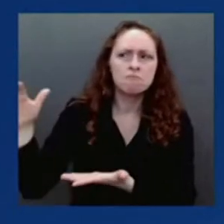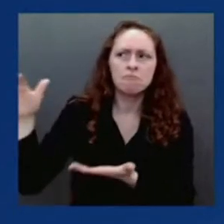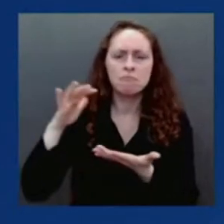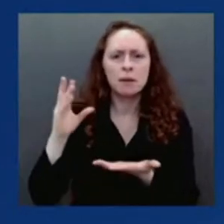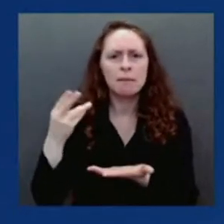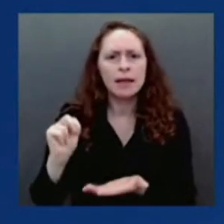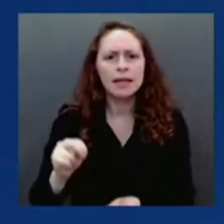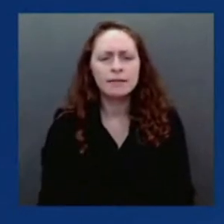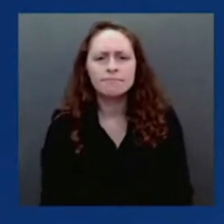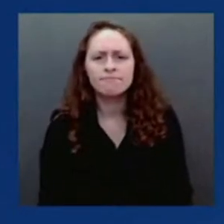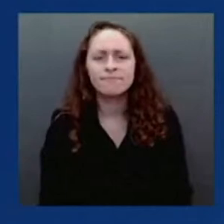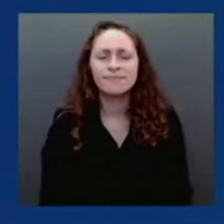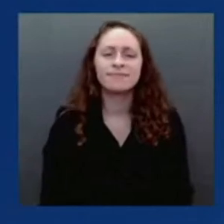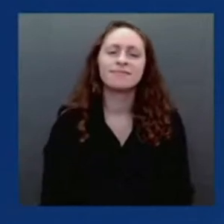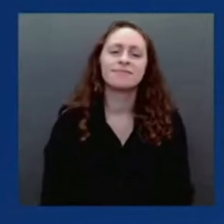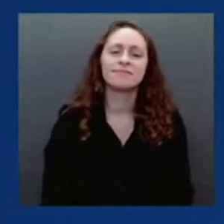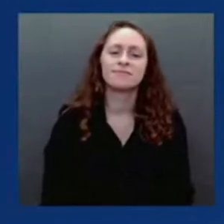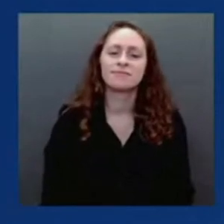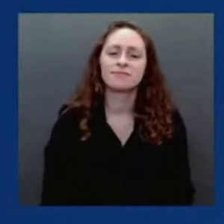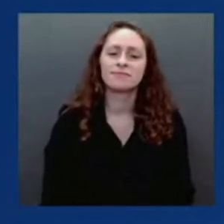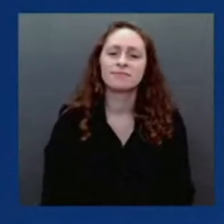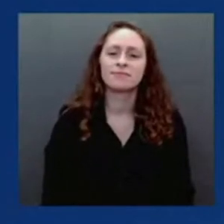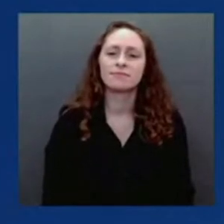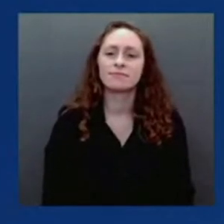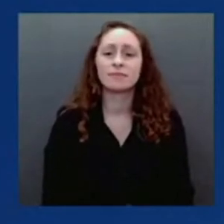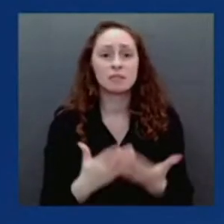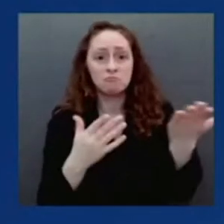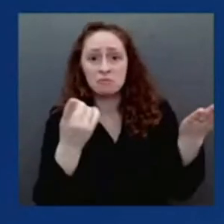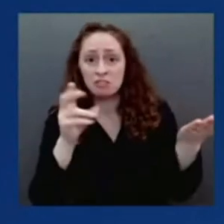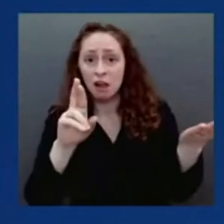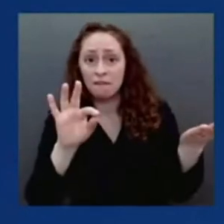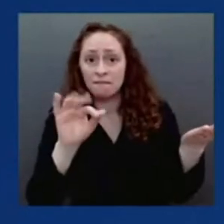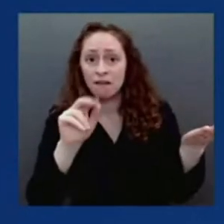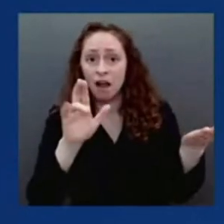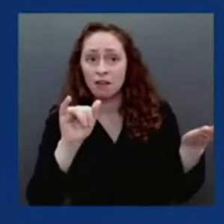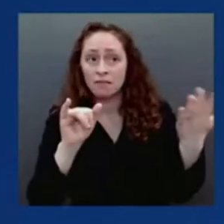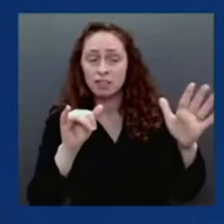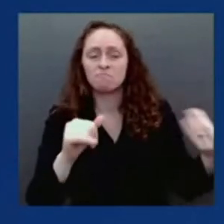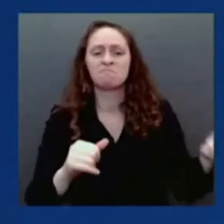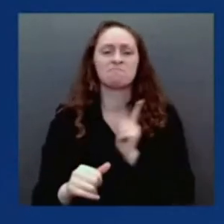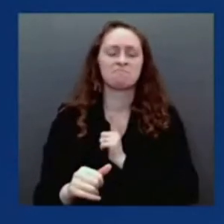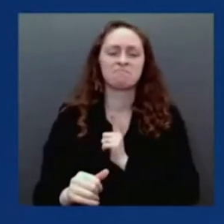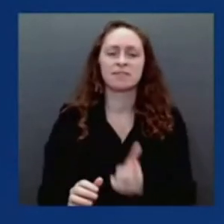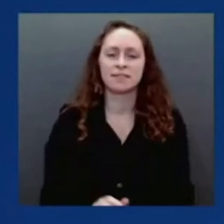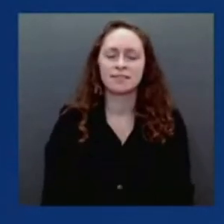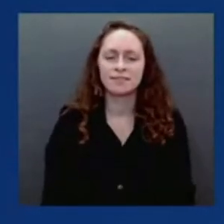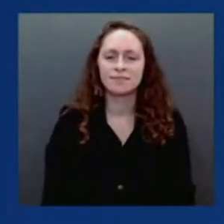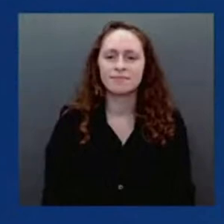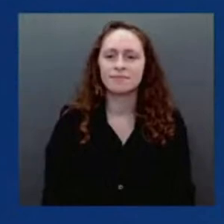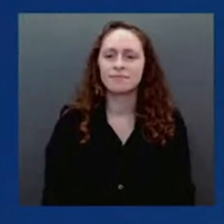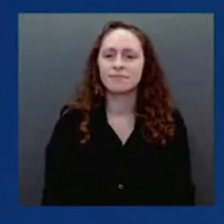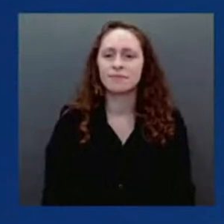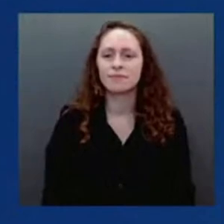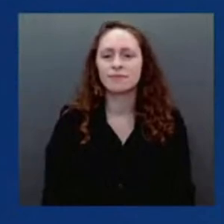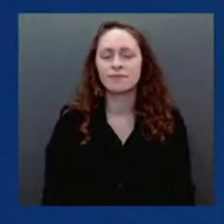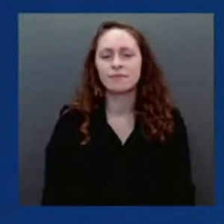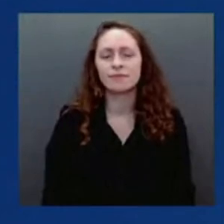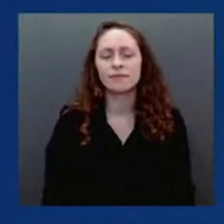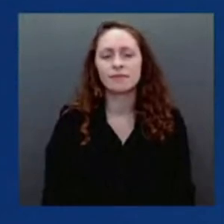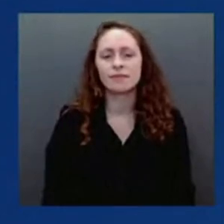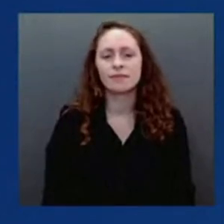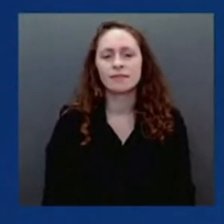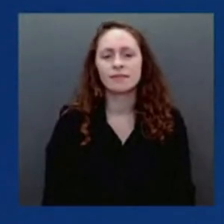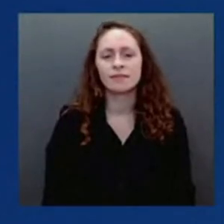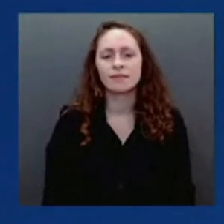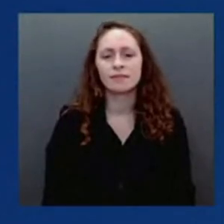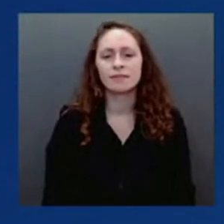I will talk about the delivery of the Pfizer pills. Dr. Fauci? Yeah, thank you very much for that question. Yes. Well, people ask that